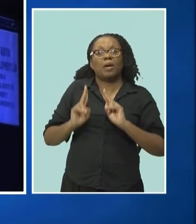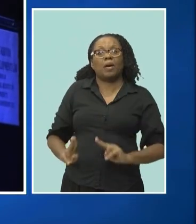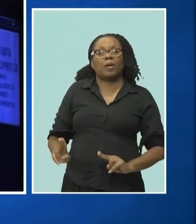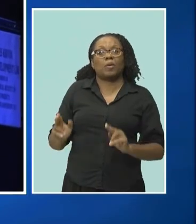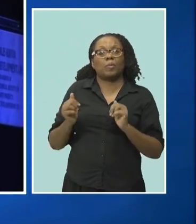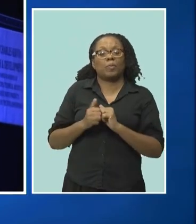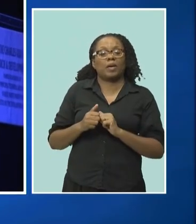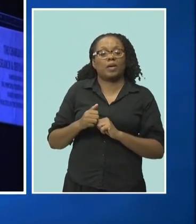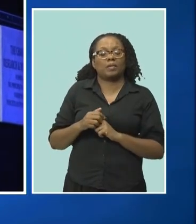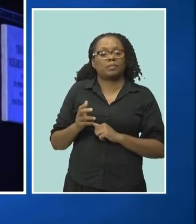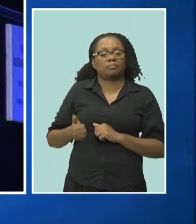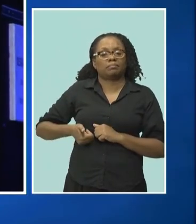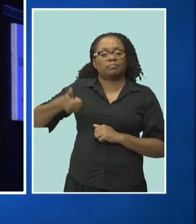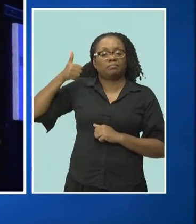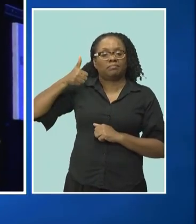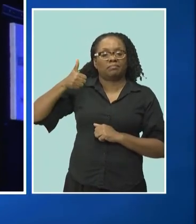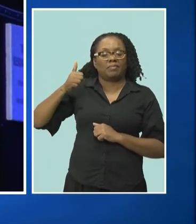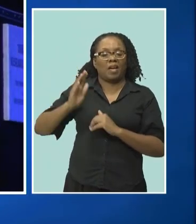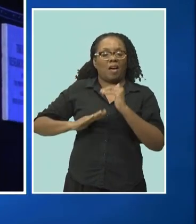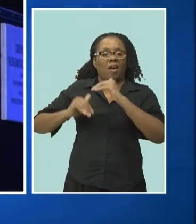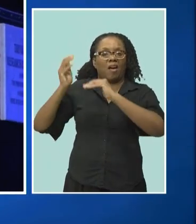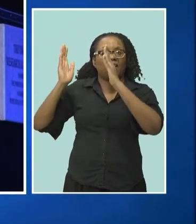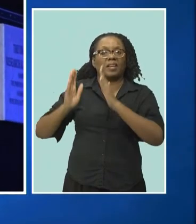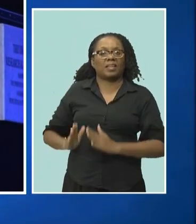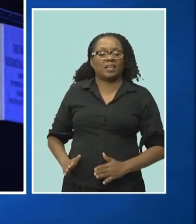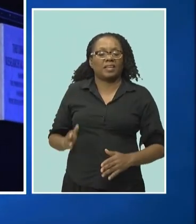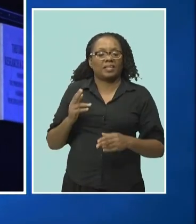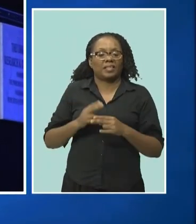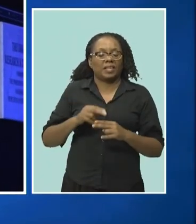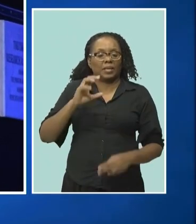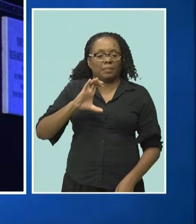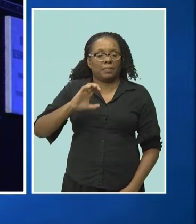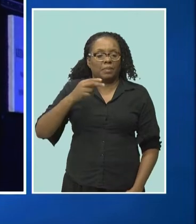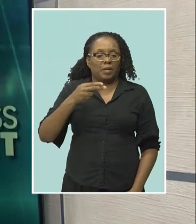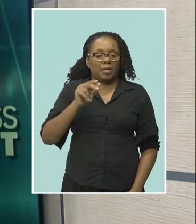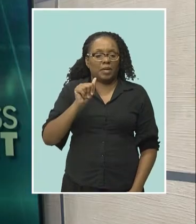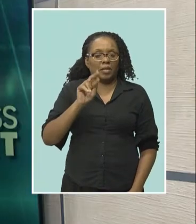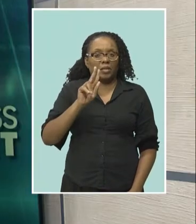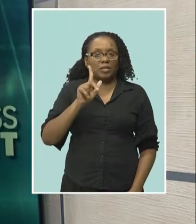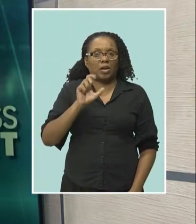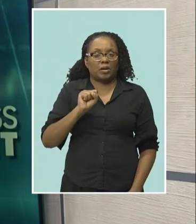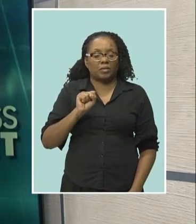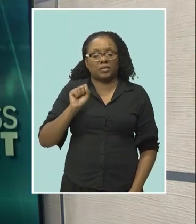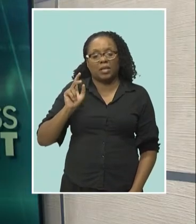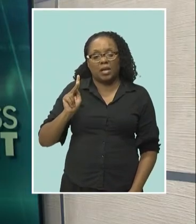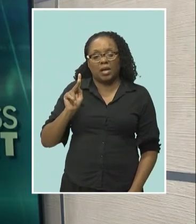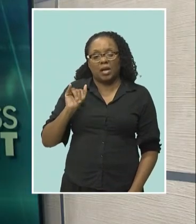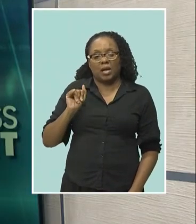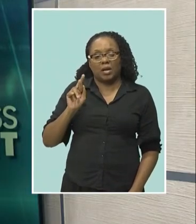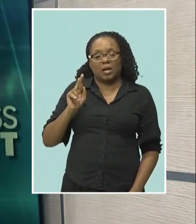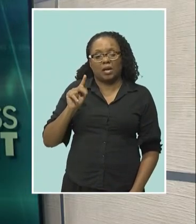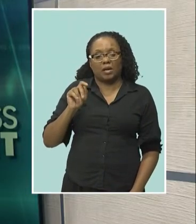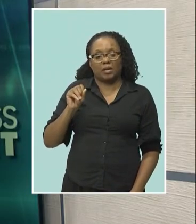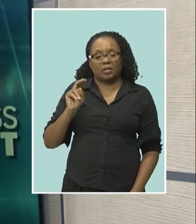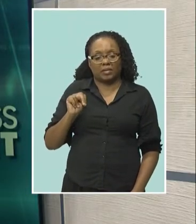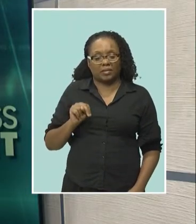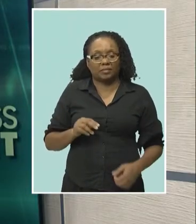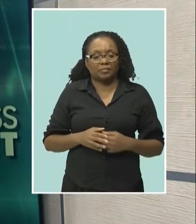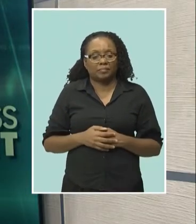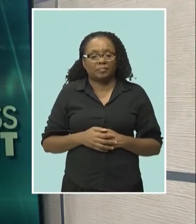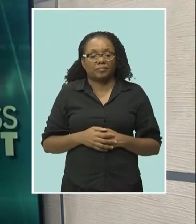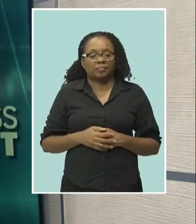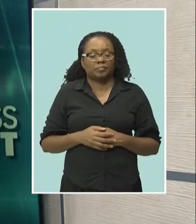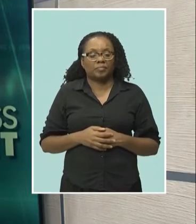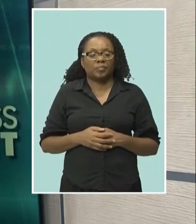architect, Charles Curtin. Trevor Thorpe, CBC News. Thanks, Trevor. A government MP sees generational